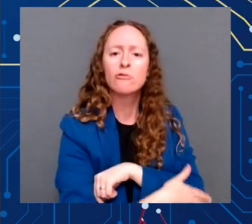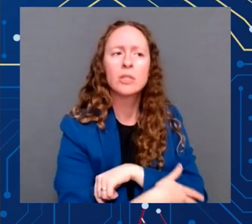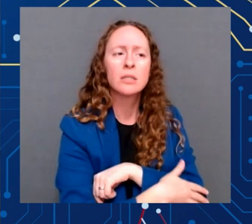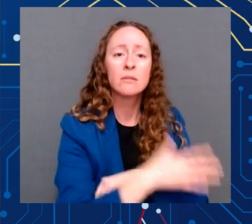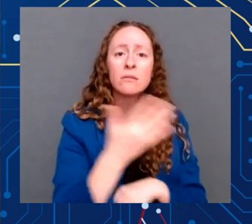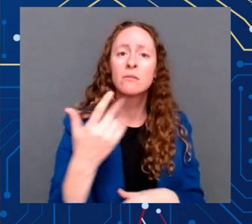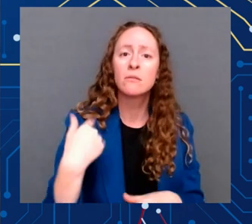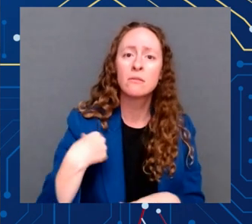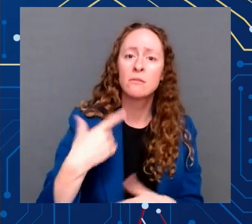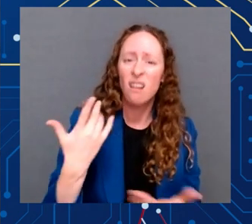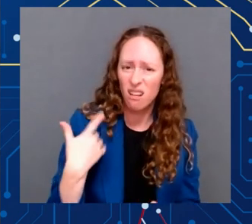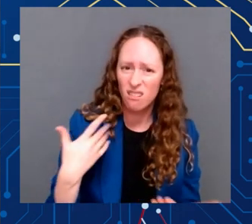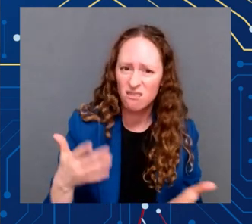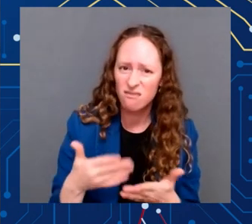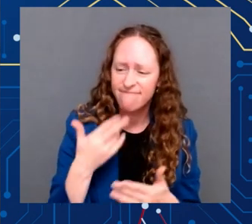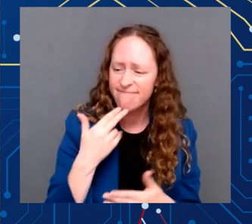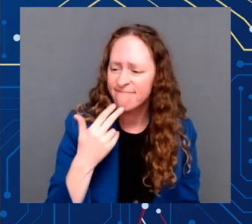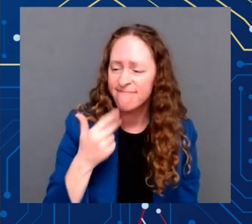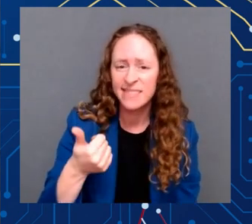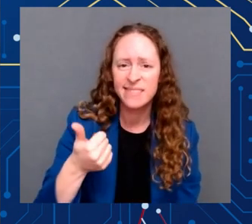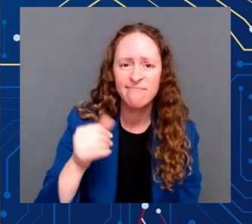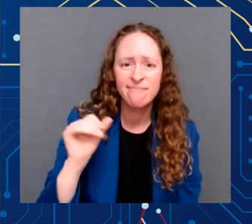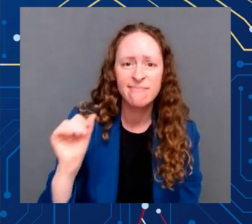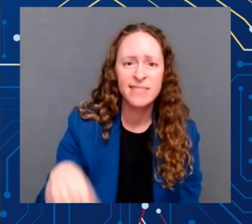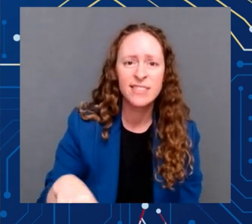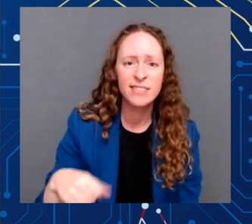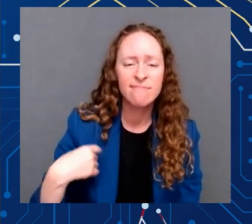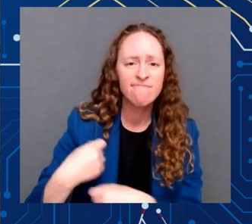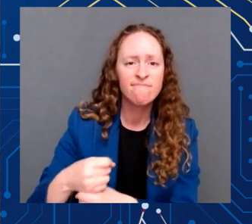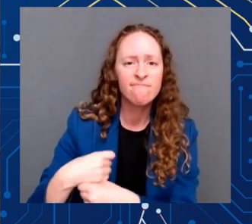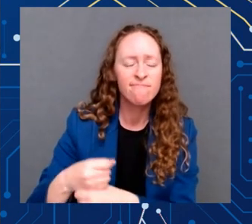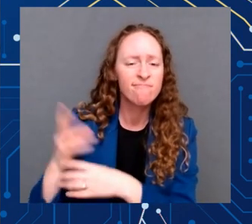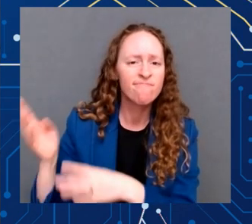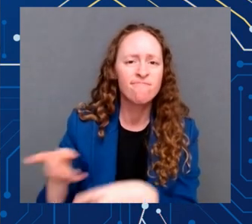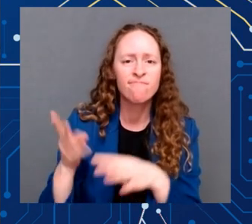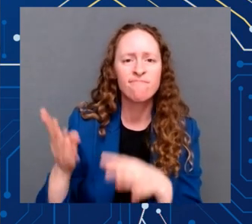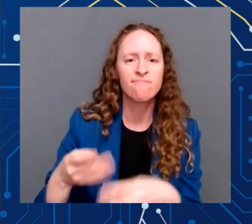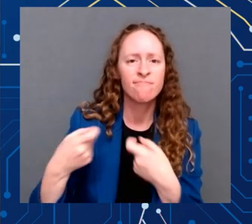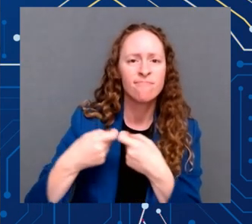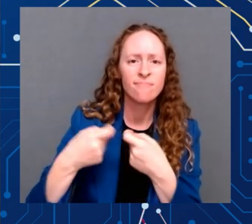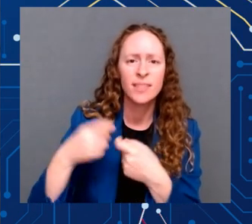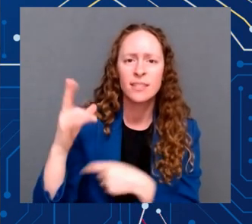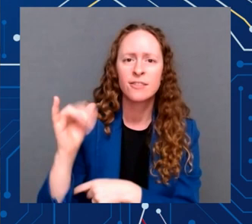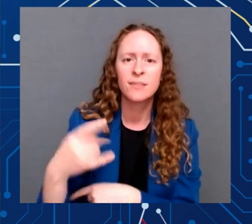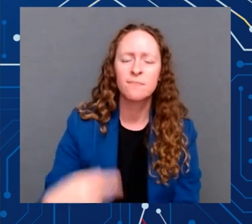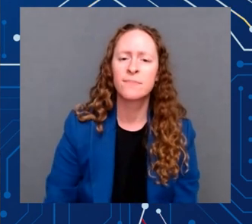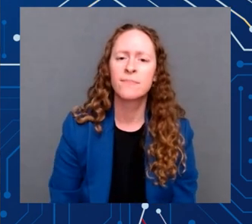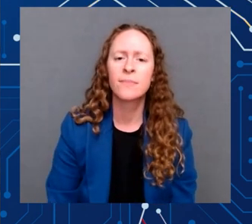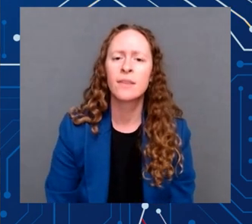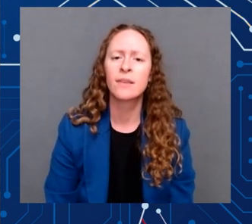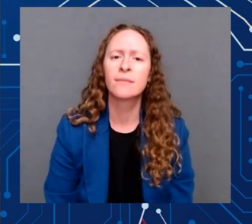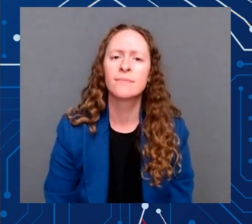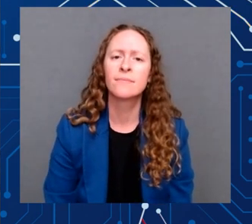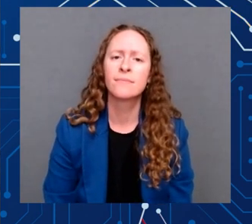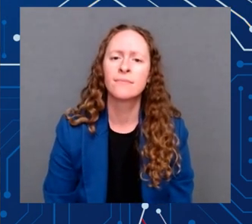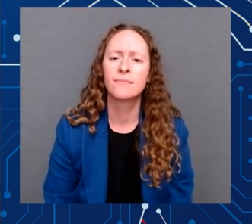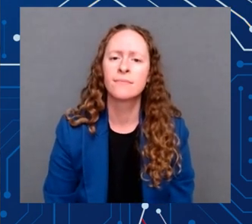me — despite being the leader in chips design, as well as research. And as we saw during the pandemic,